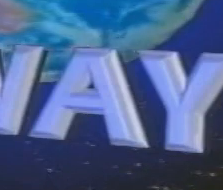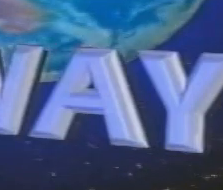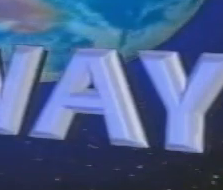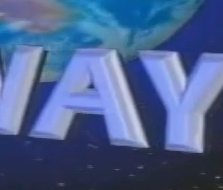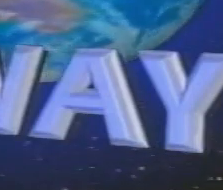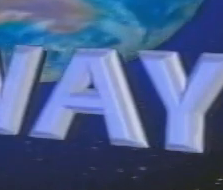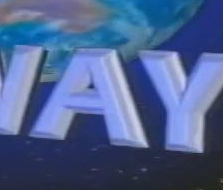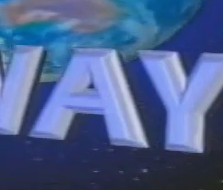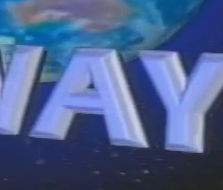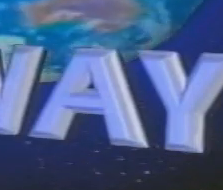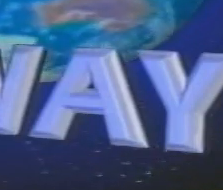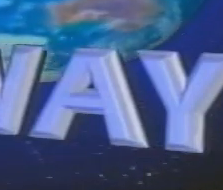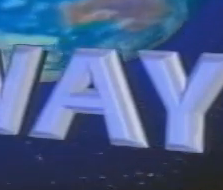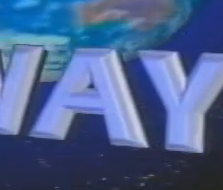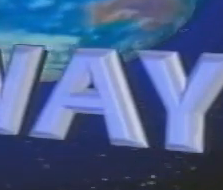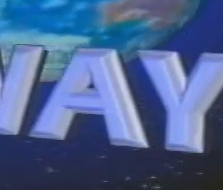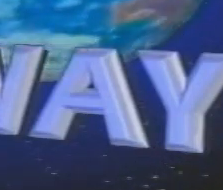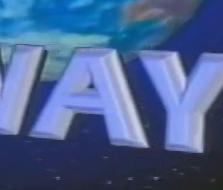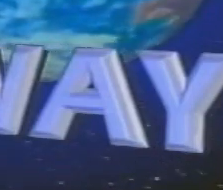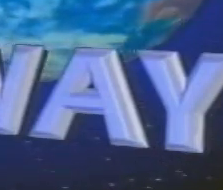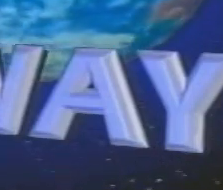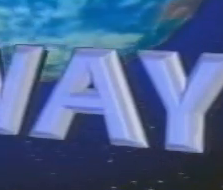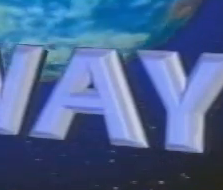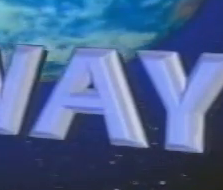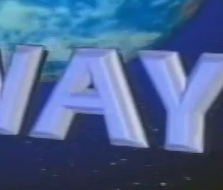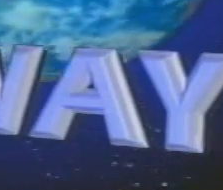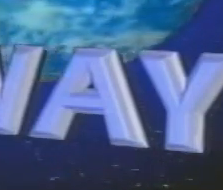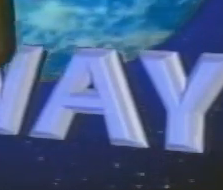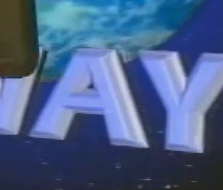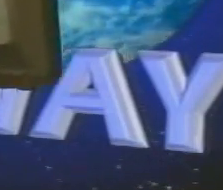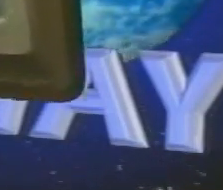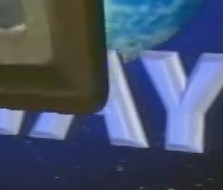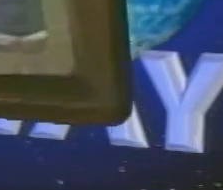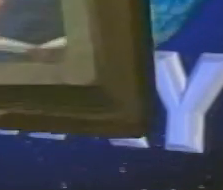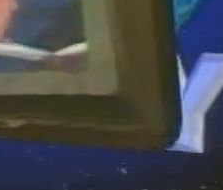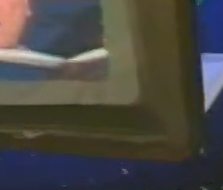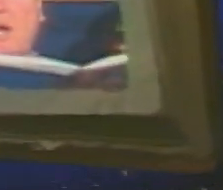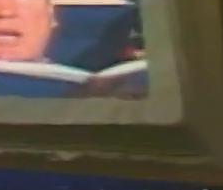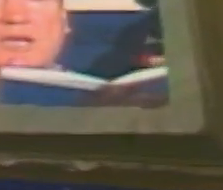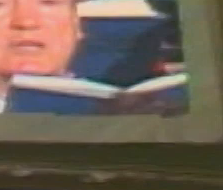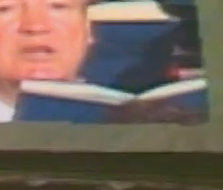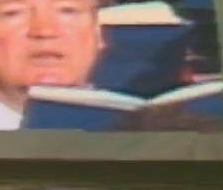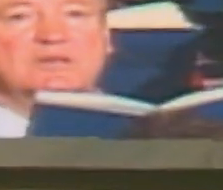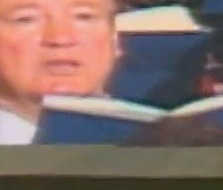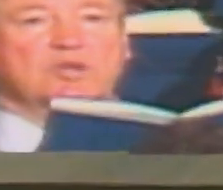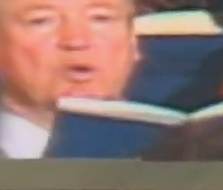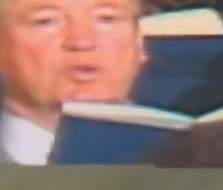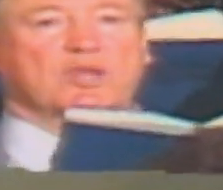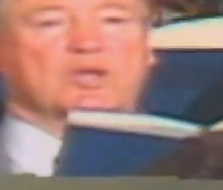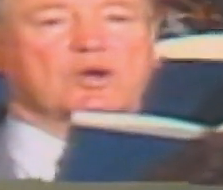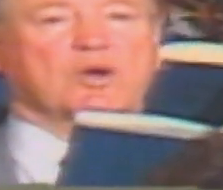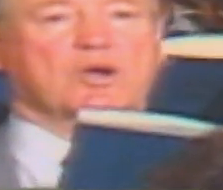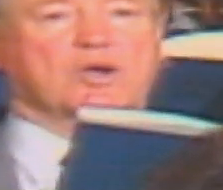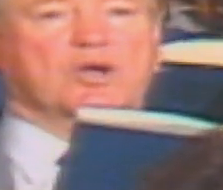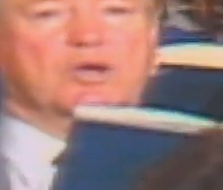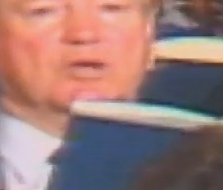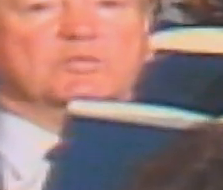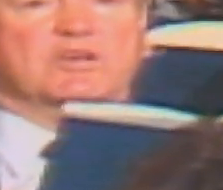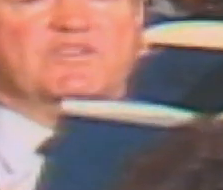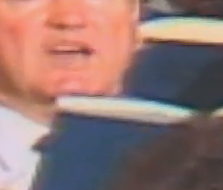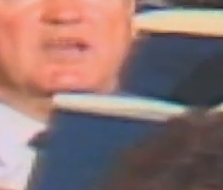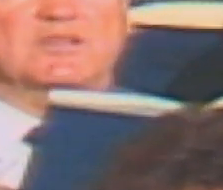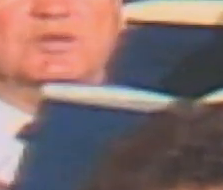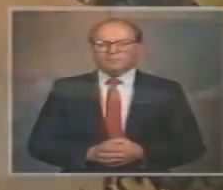of His way. We invite you to join us for In Search of the Lord's Way with Mac